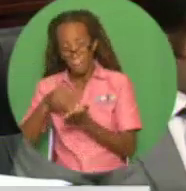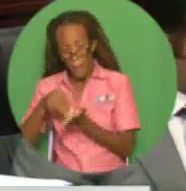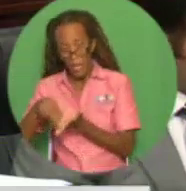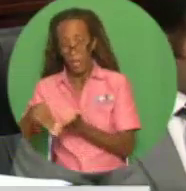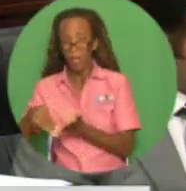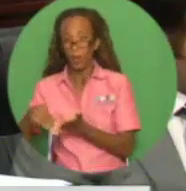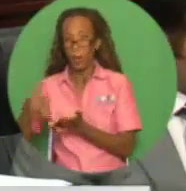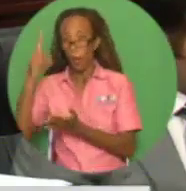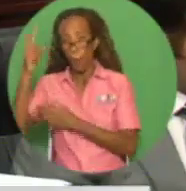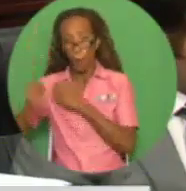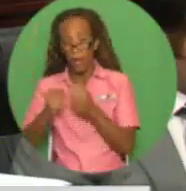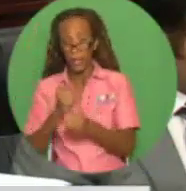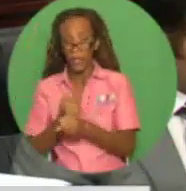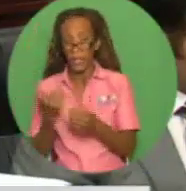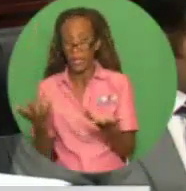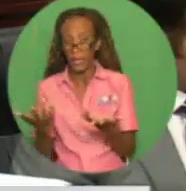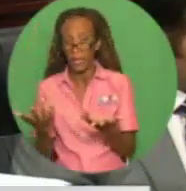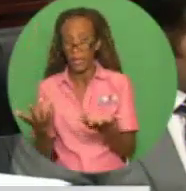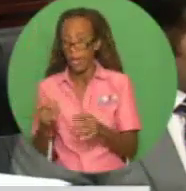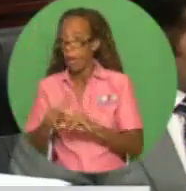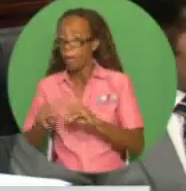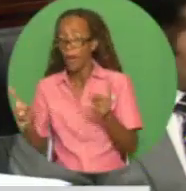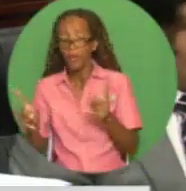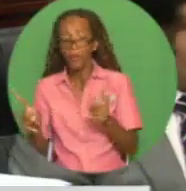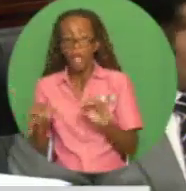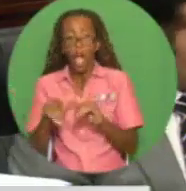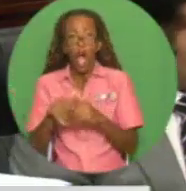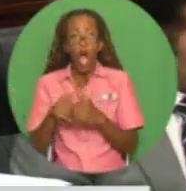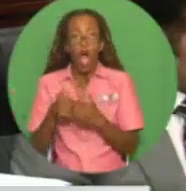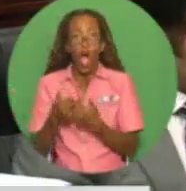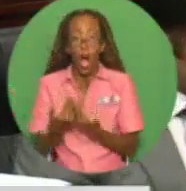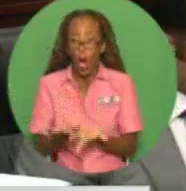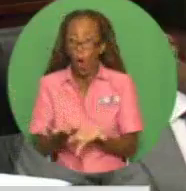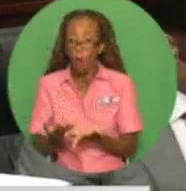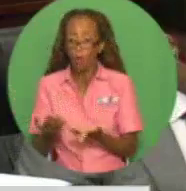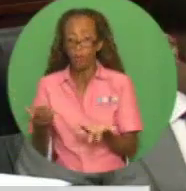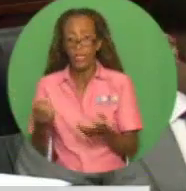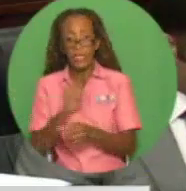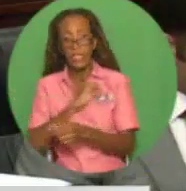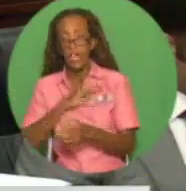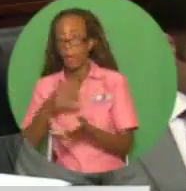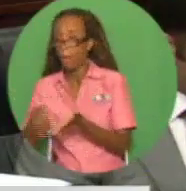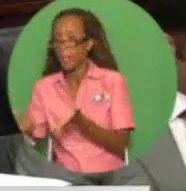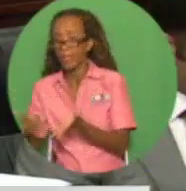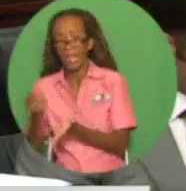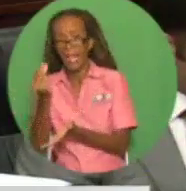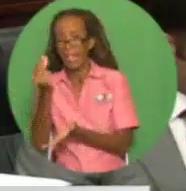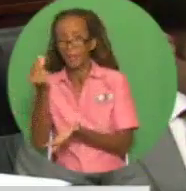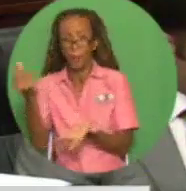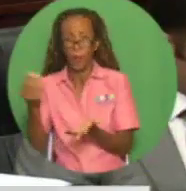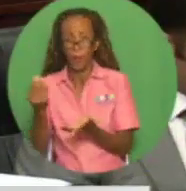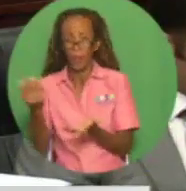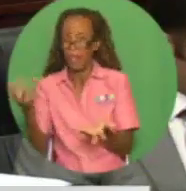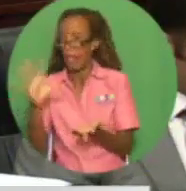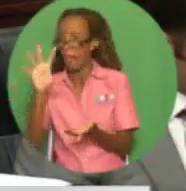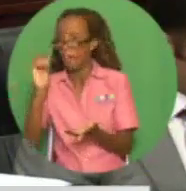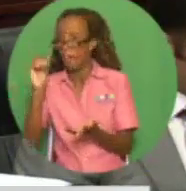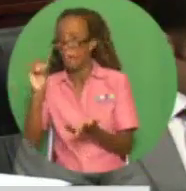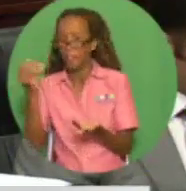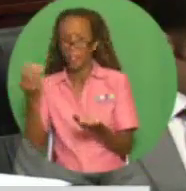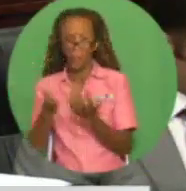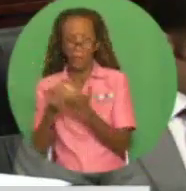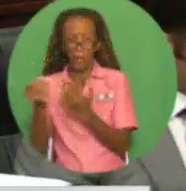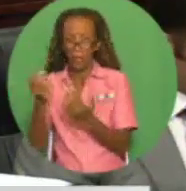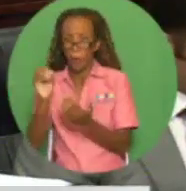but with very low contribution rates by the employees ranging from $50 to $80 per month.